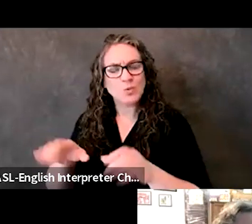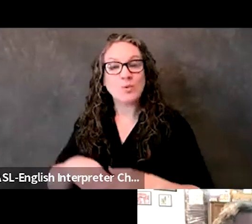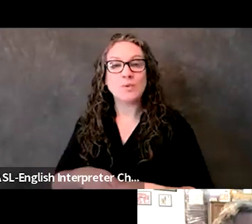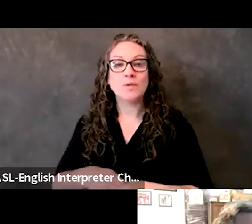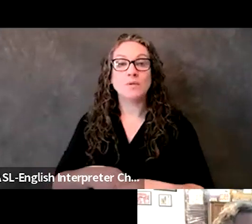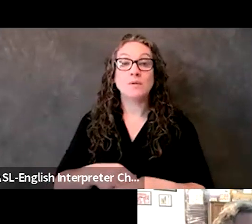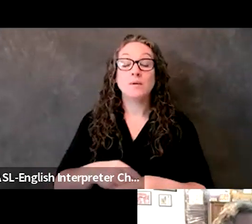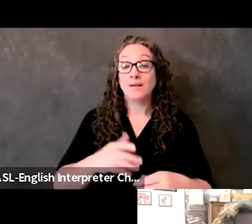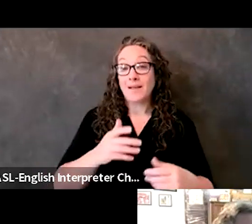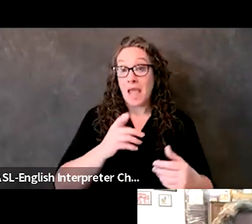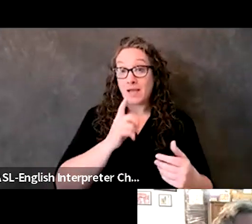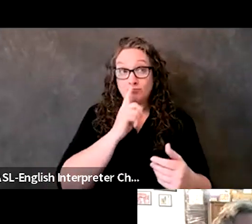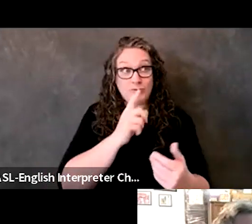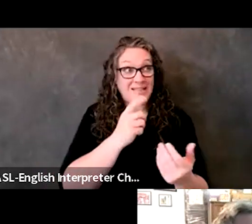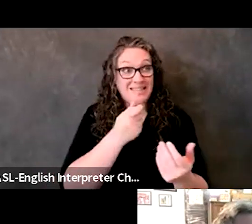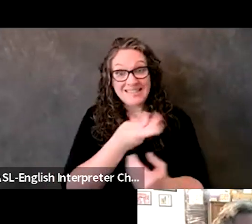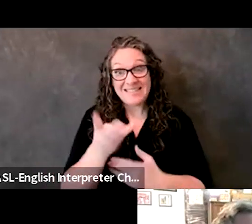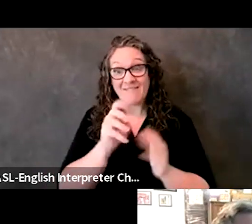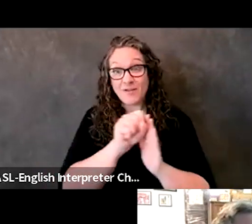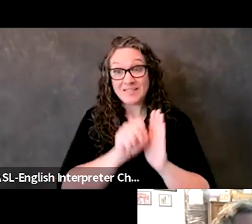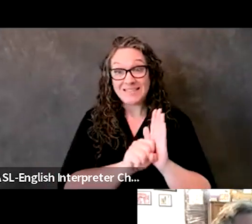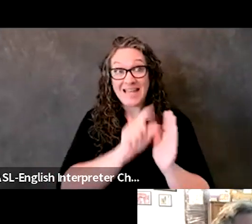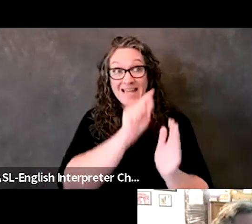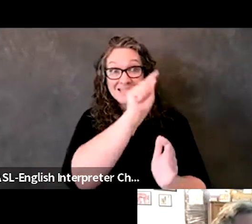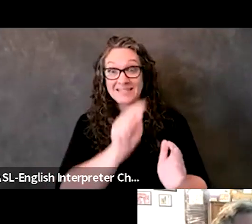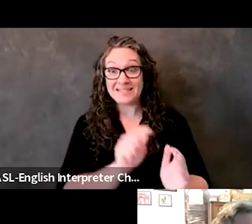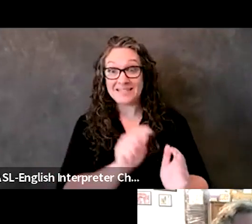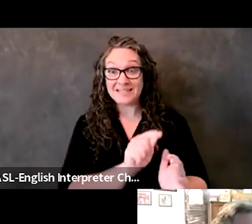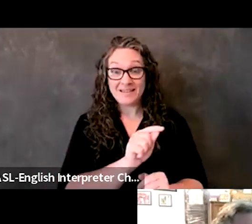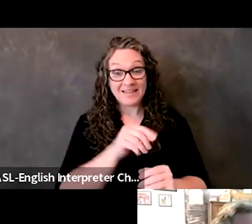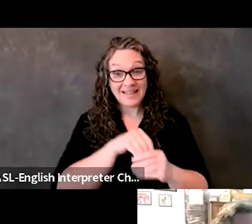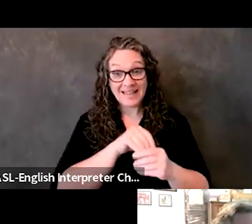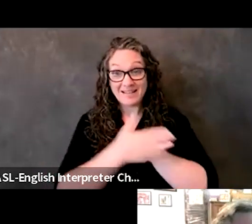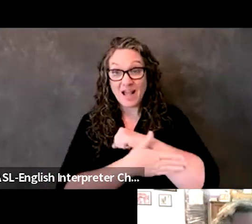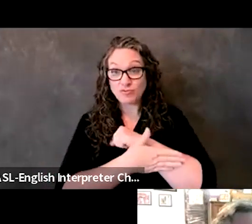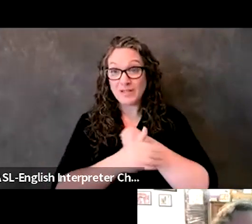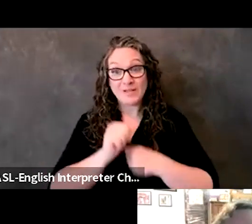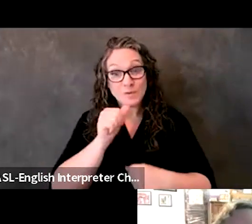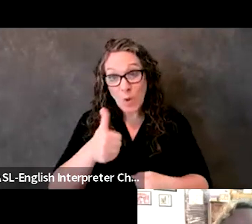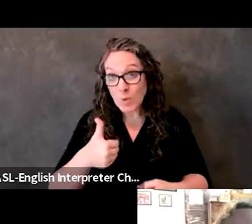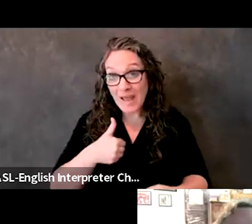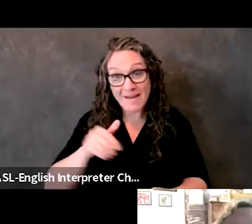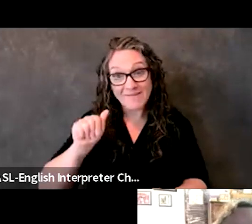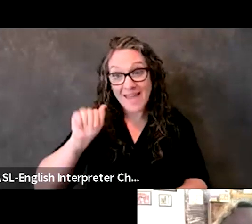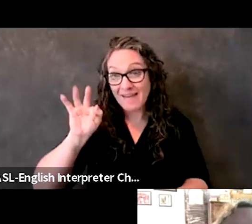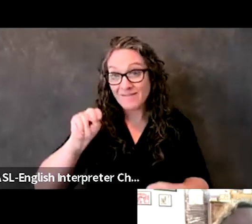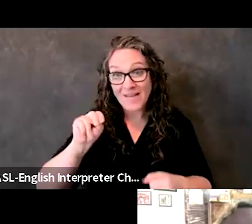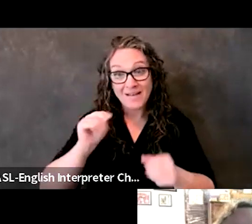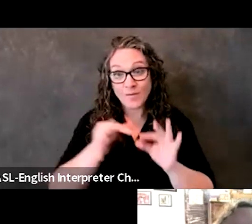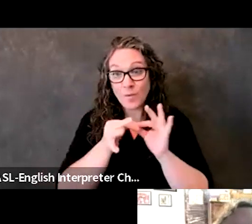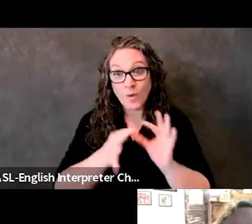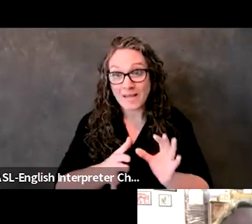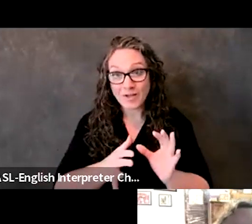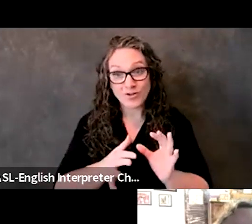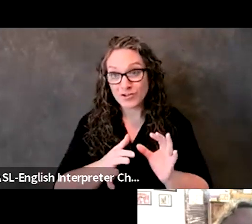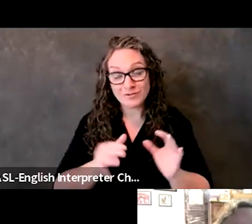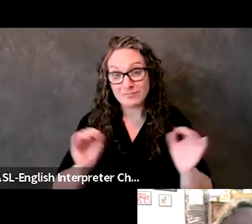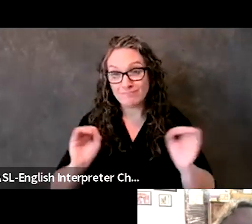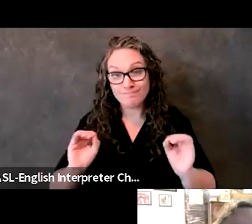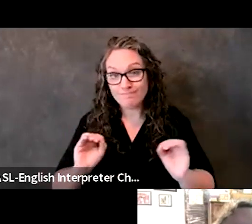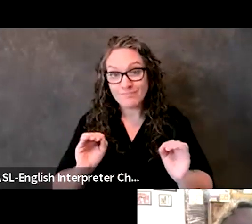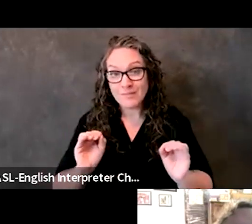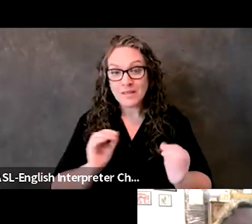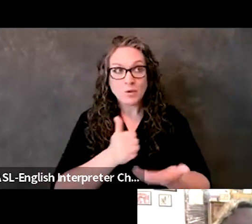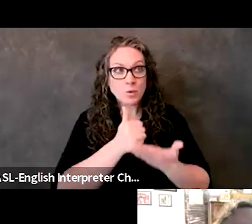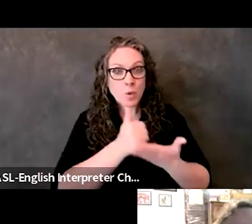several states, um, that still do not have dedicated access and functional needs coordinators, you know, helping to integrate their, their